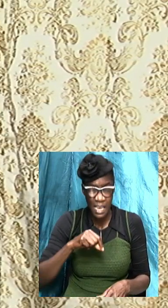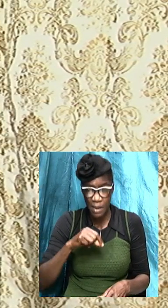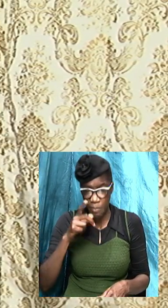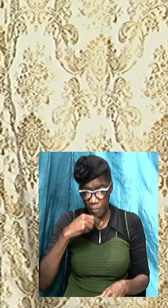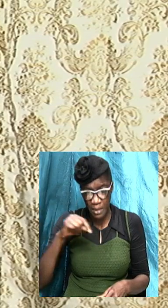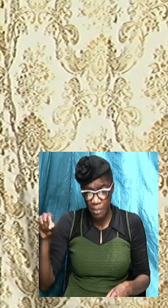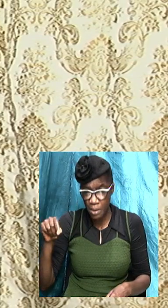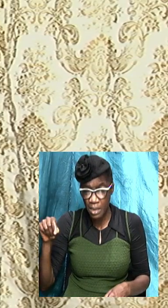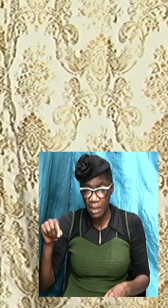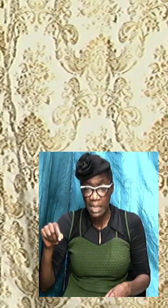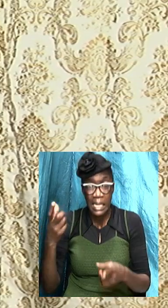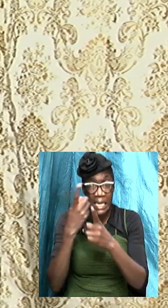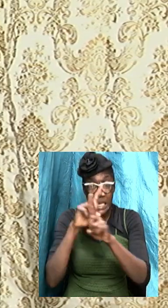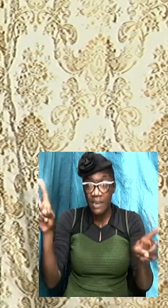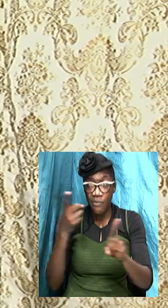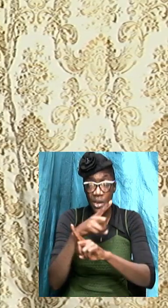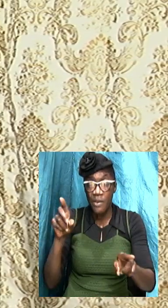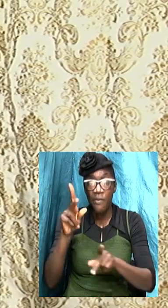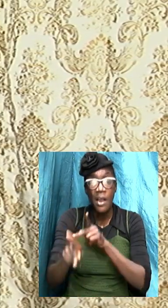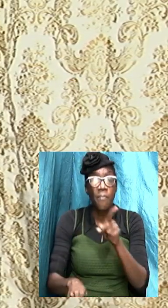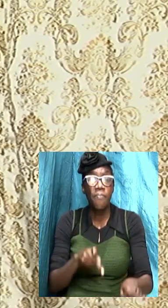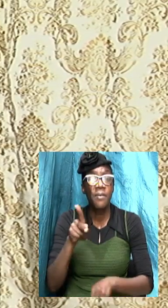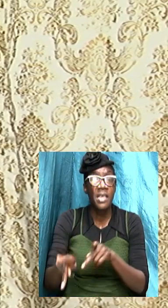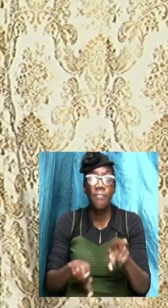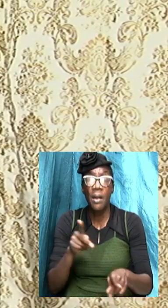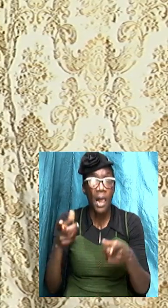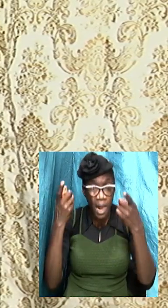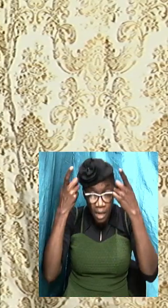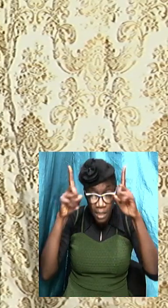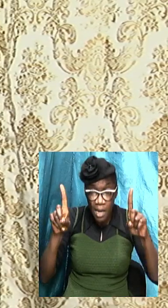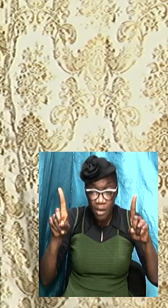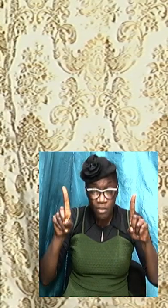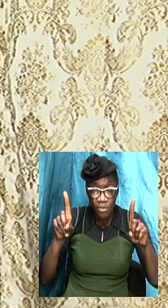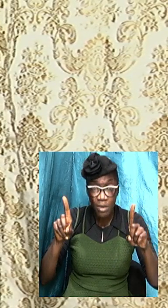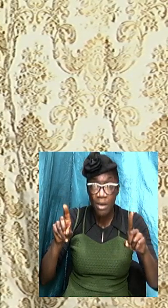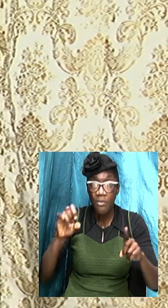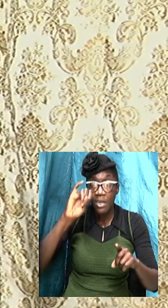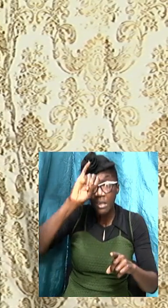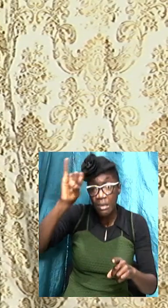doctrine of the Nicolaitans and the doctrine of Jezebel